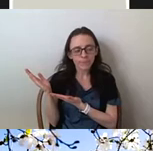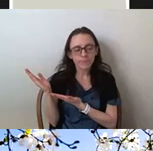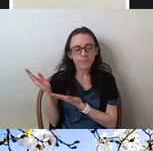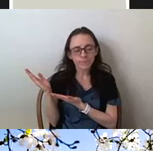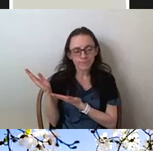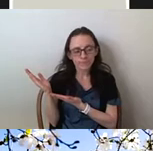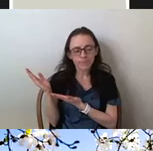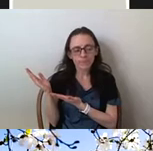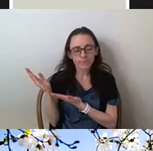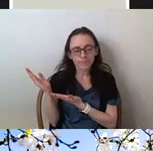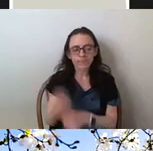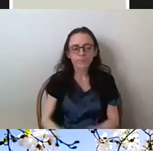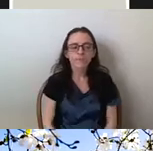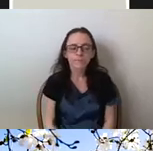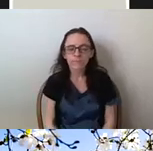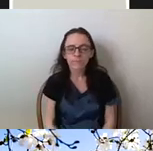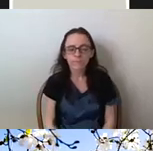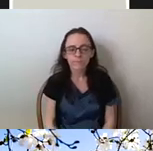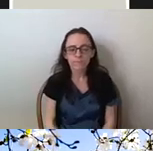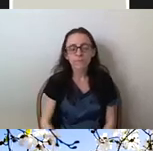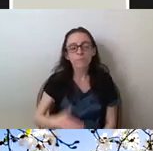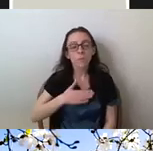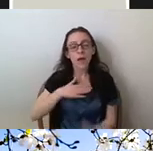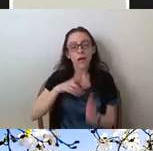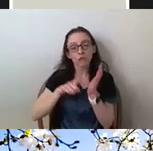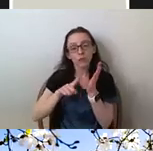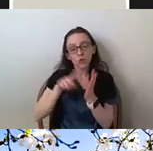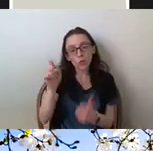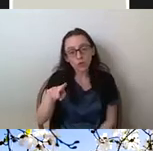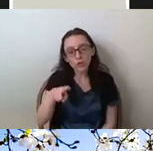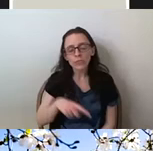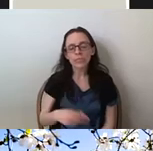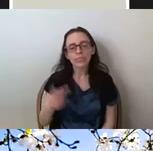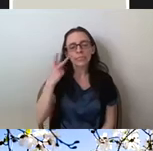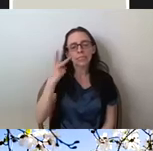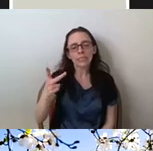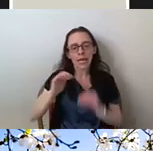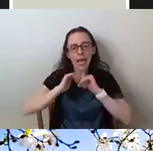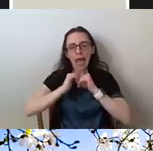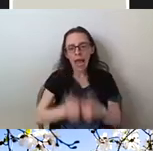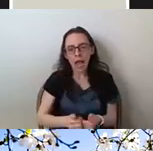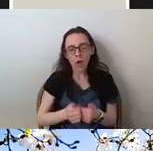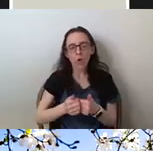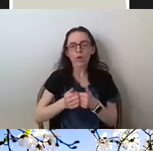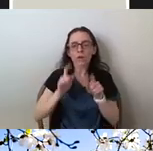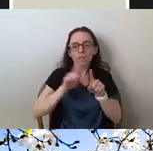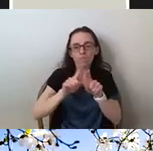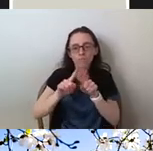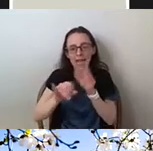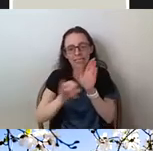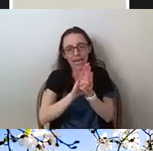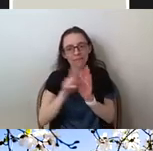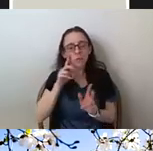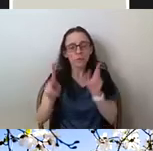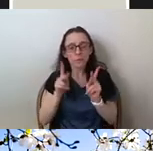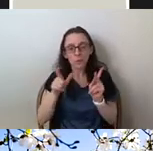intersectionality. My research question is looking at how the intersectional identities of BRCA gene carriers